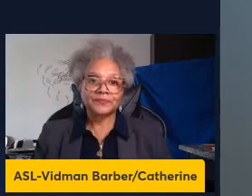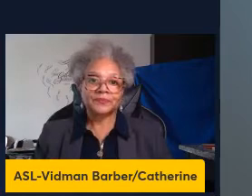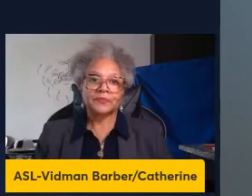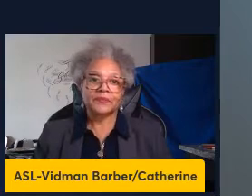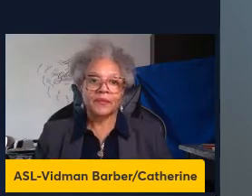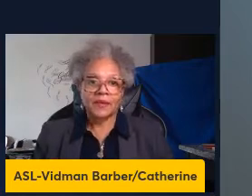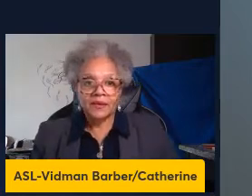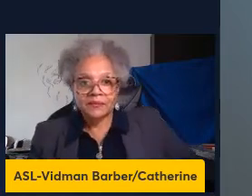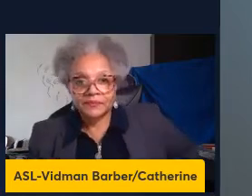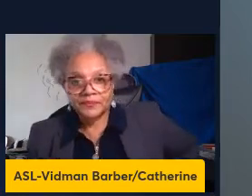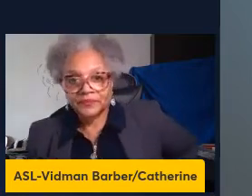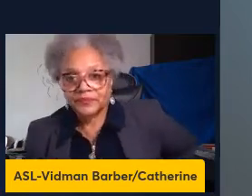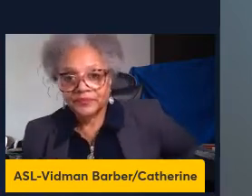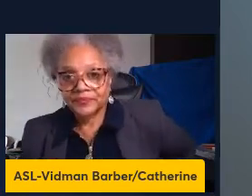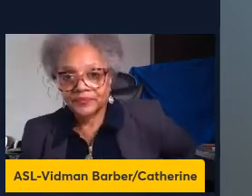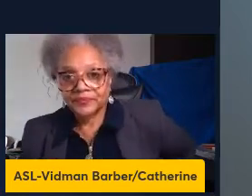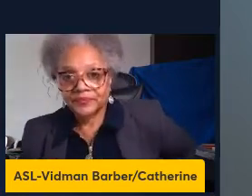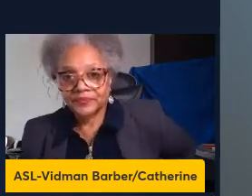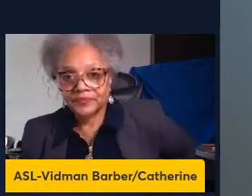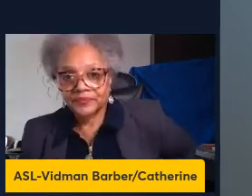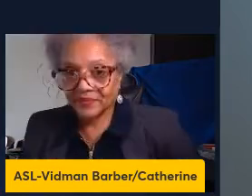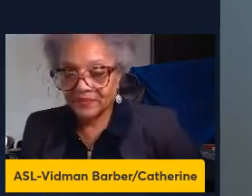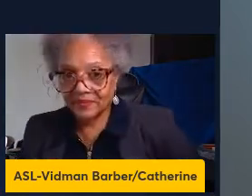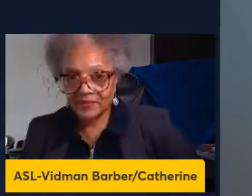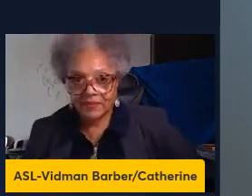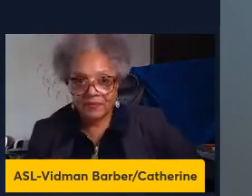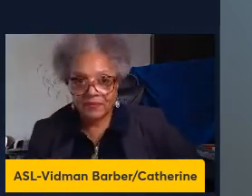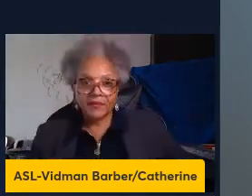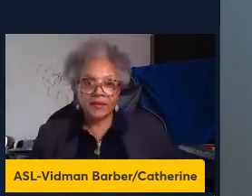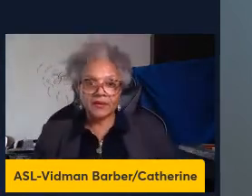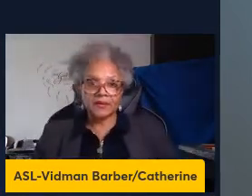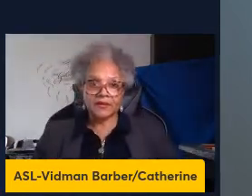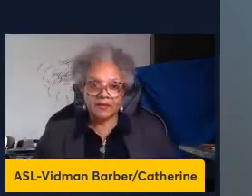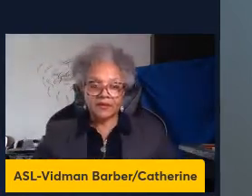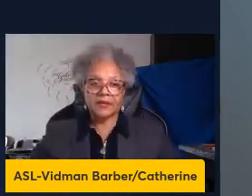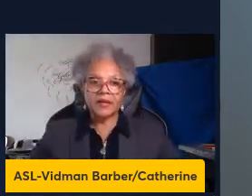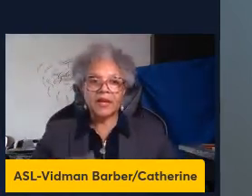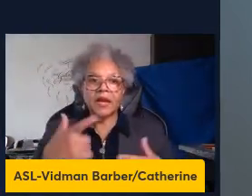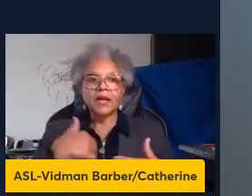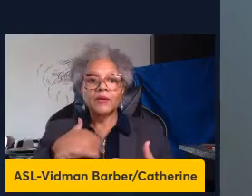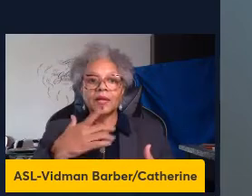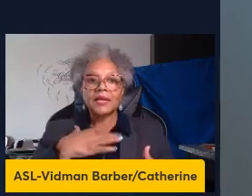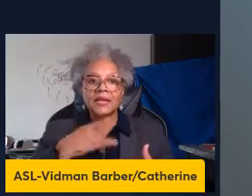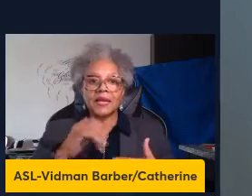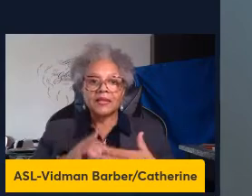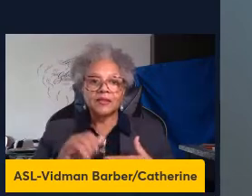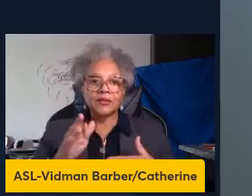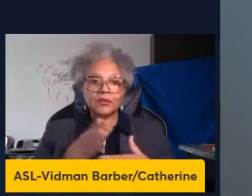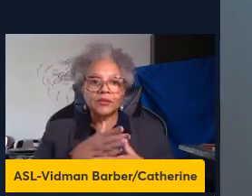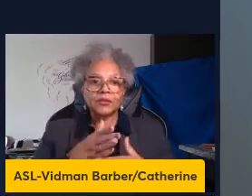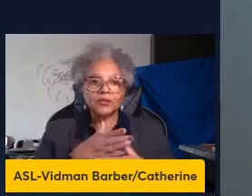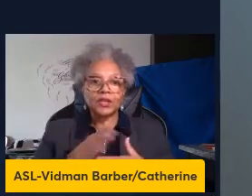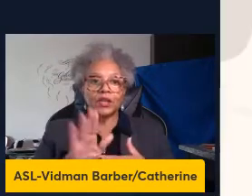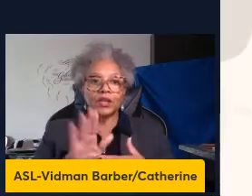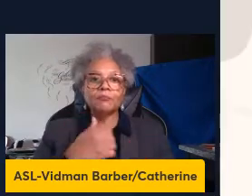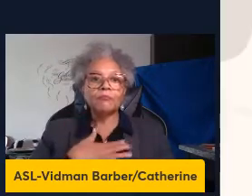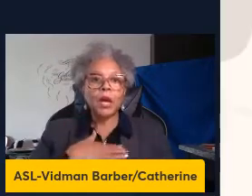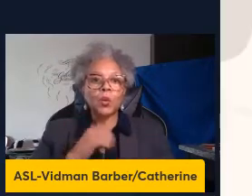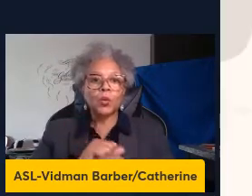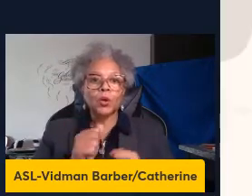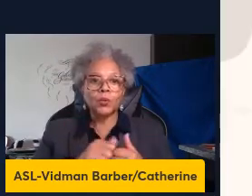and I heartily appreciate the kind of opportunity to share a bit of my work with you all this evening